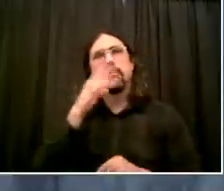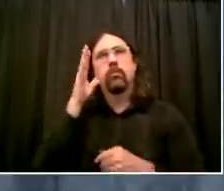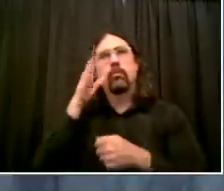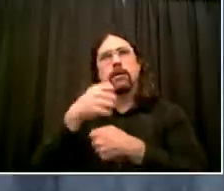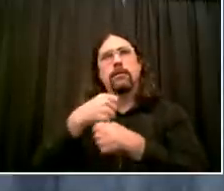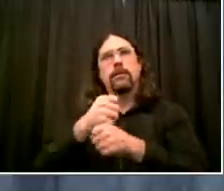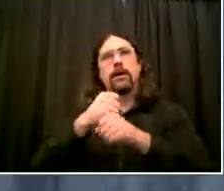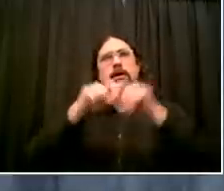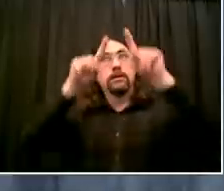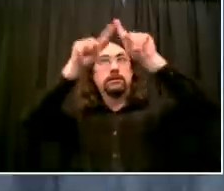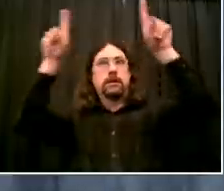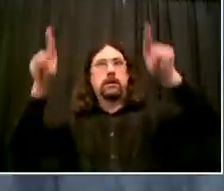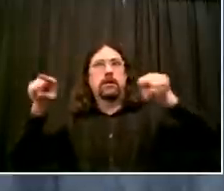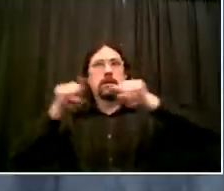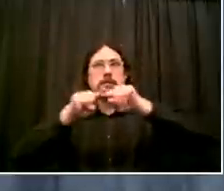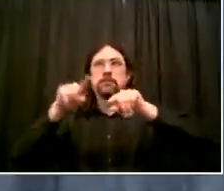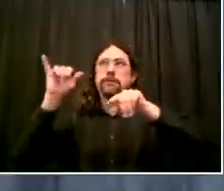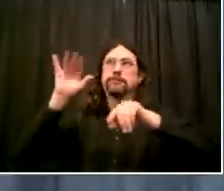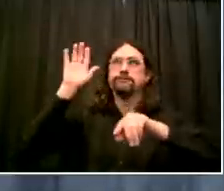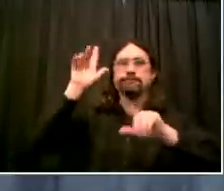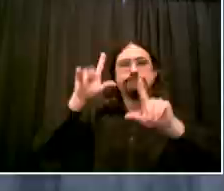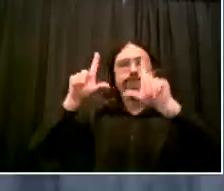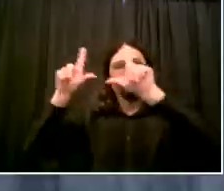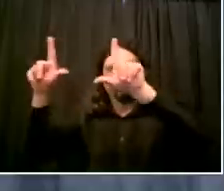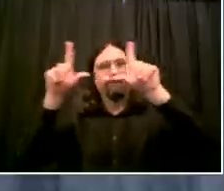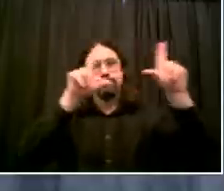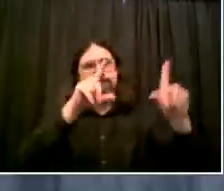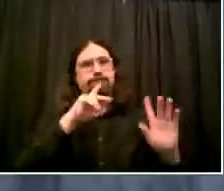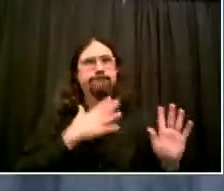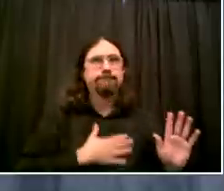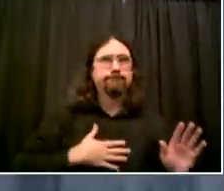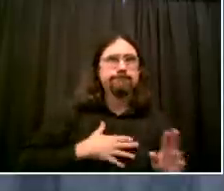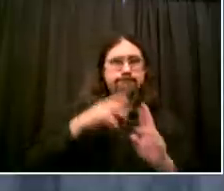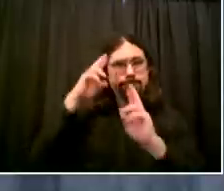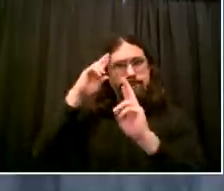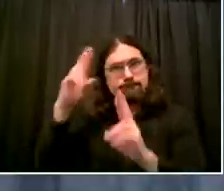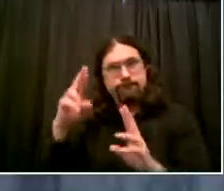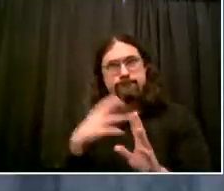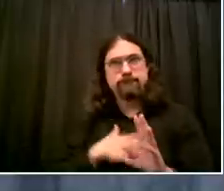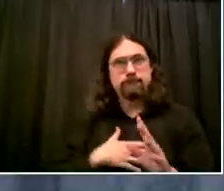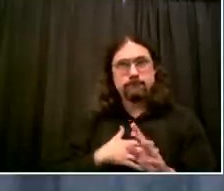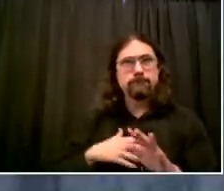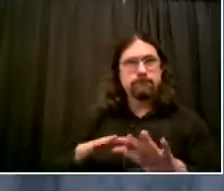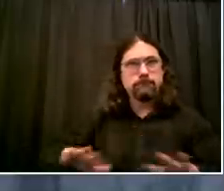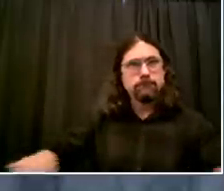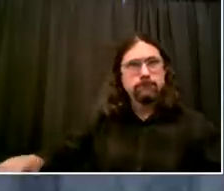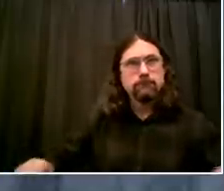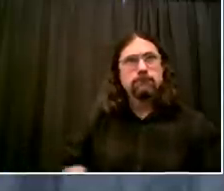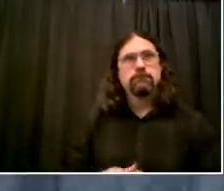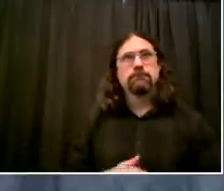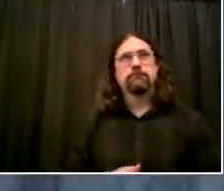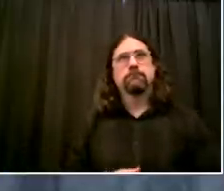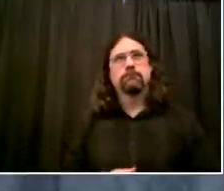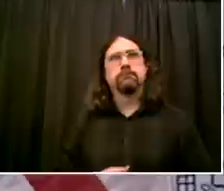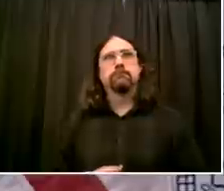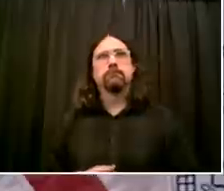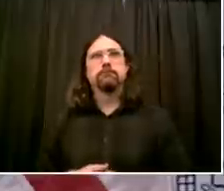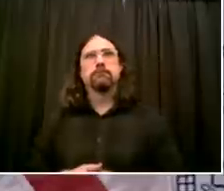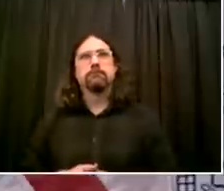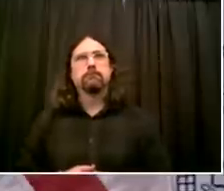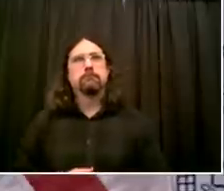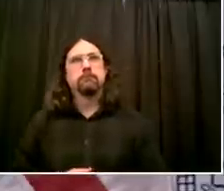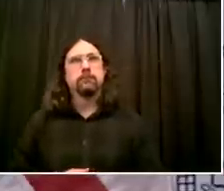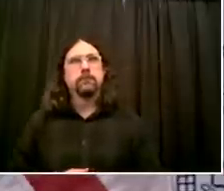spaces, as the mayor said, I think that will be tied to alternate side and hopefully announcements on that coming up shortly. Go ahead, Andrew.